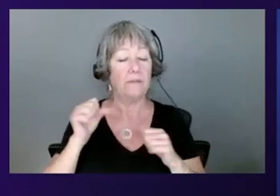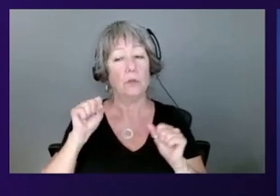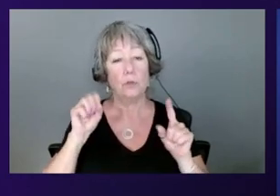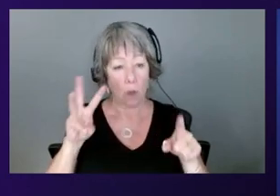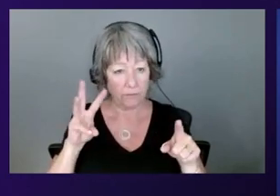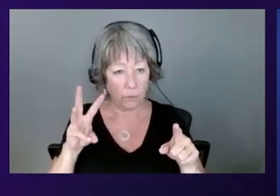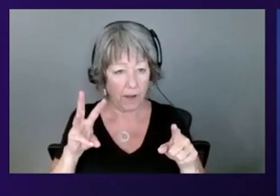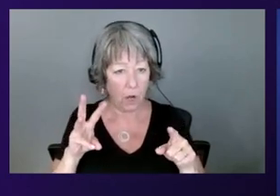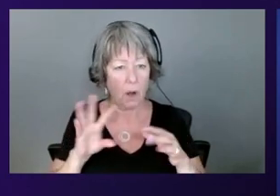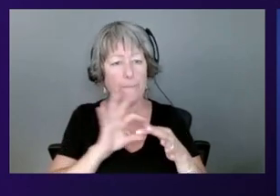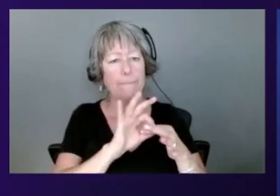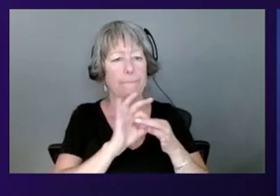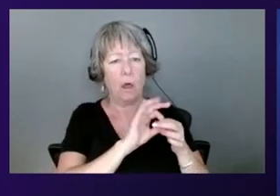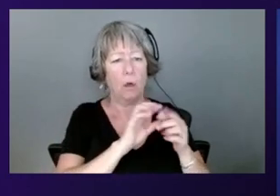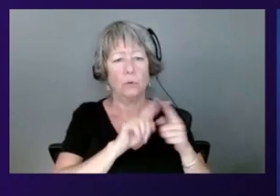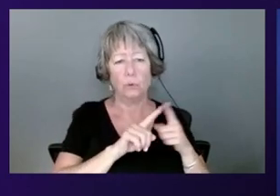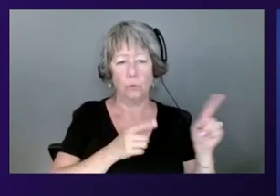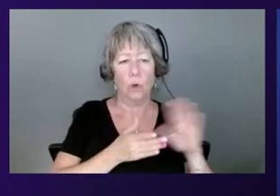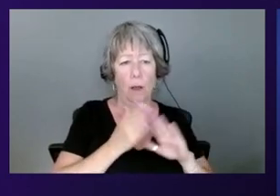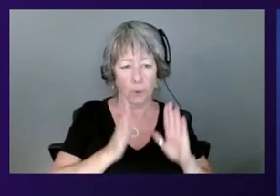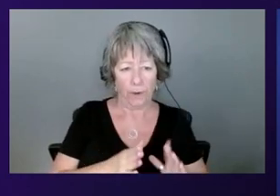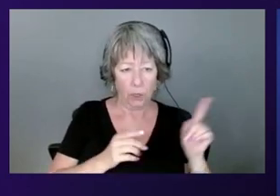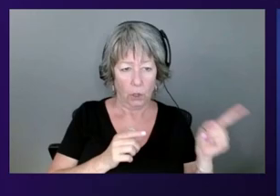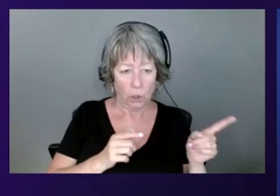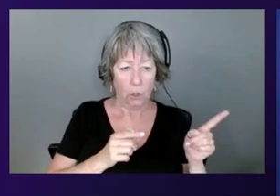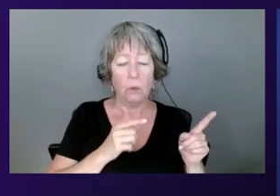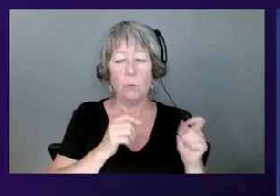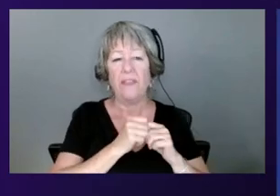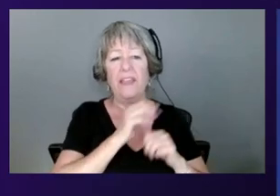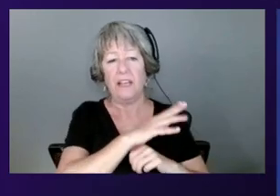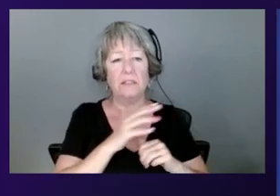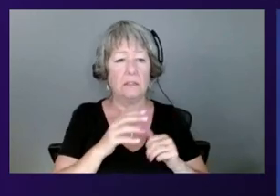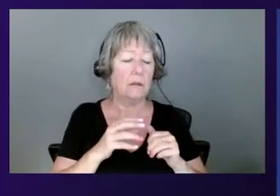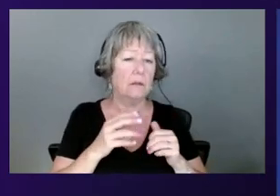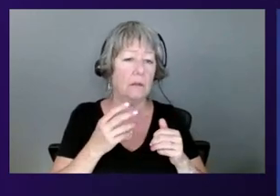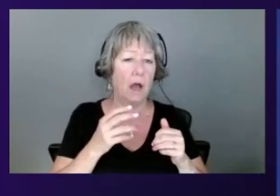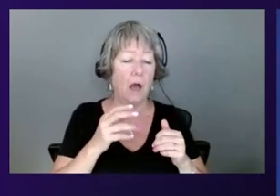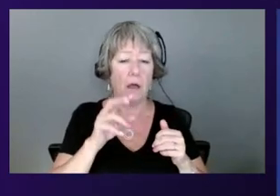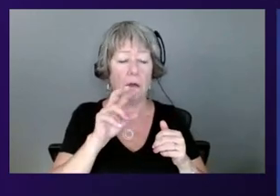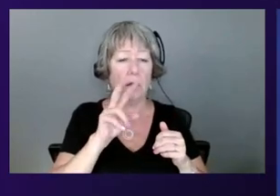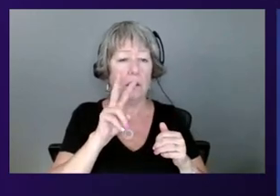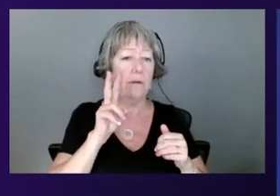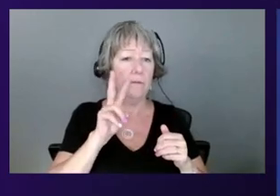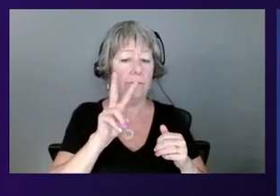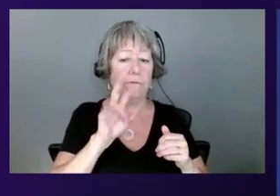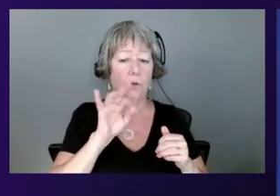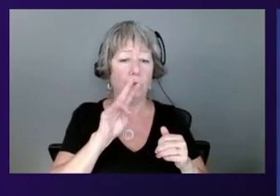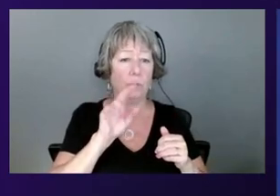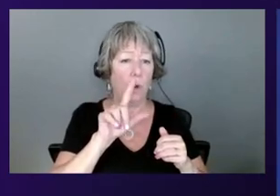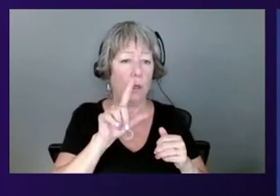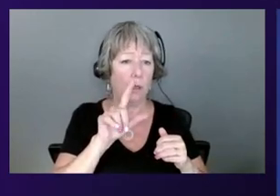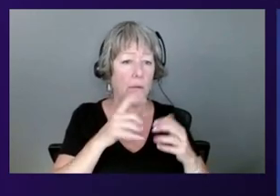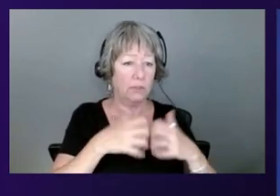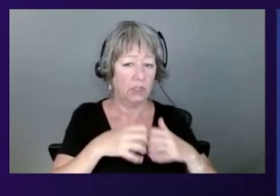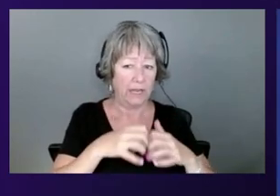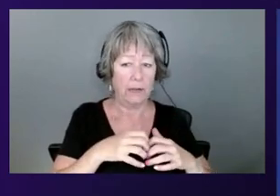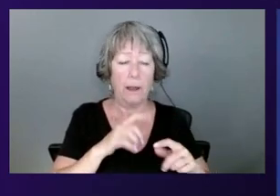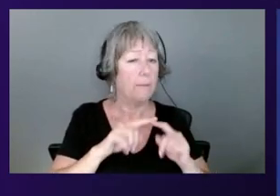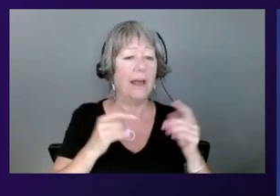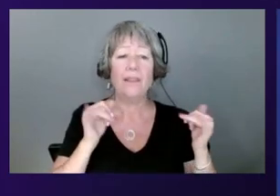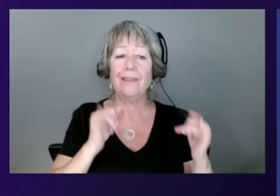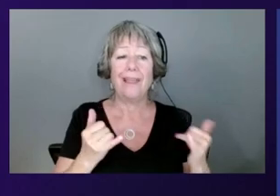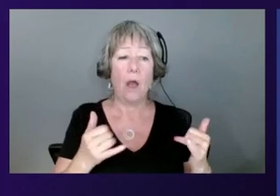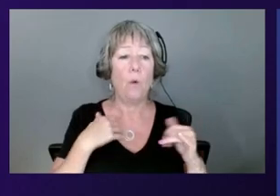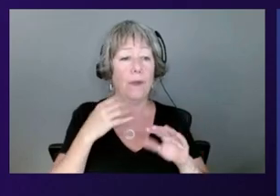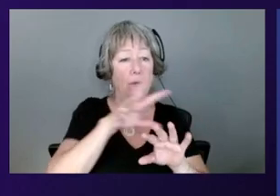operator that's running together, the virtual machines. With the Nitro system, those software are removed, and they're running on these dedicated computers,